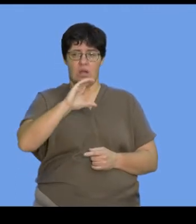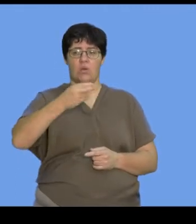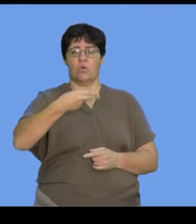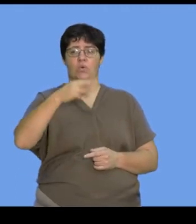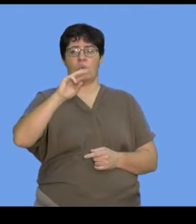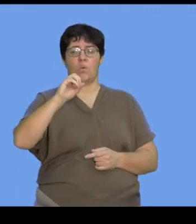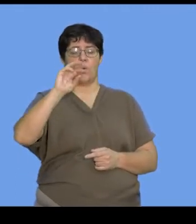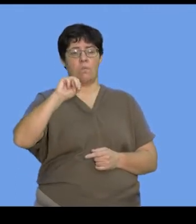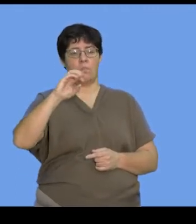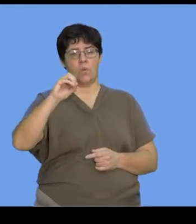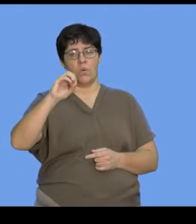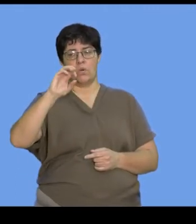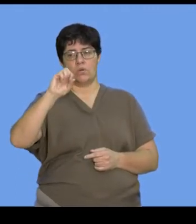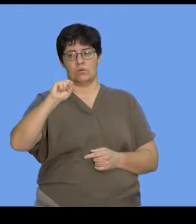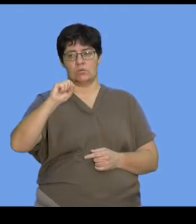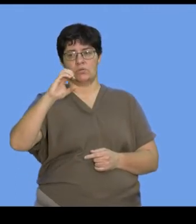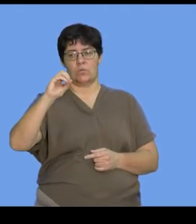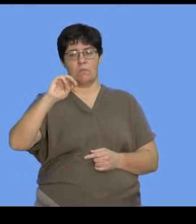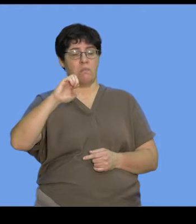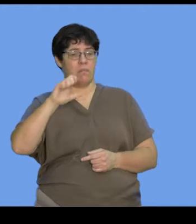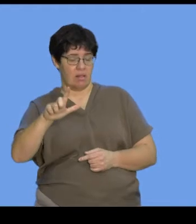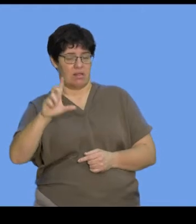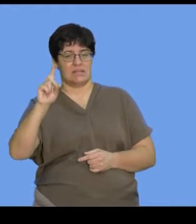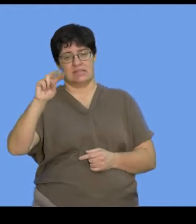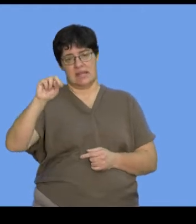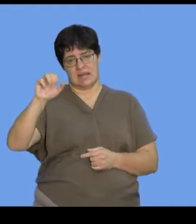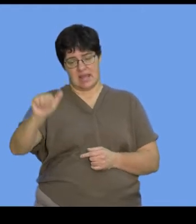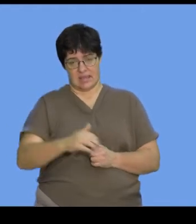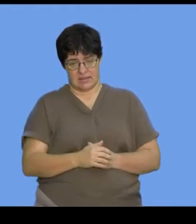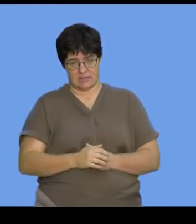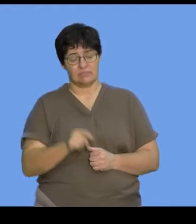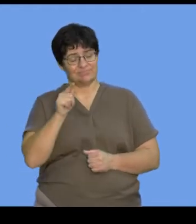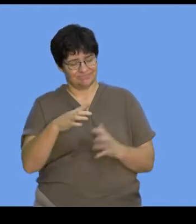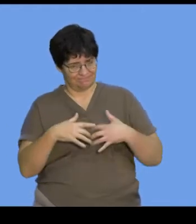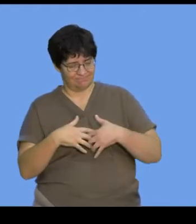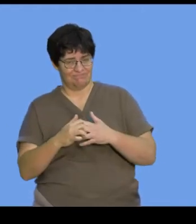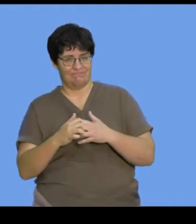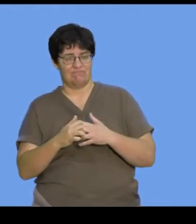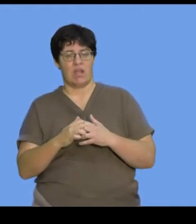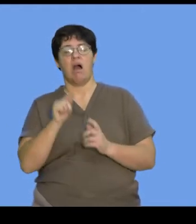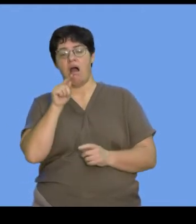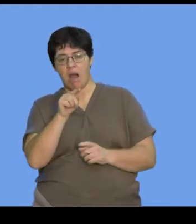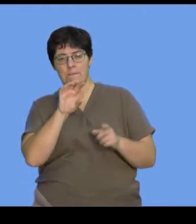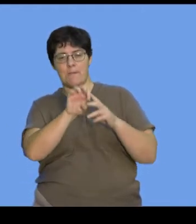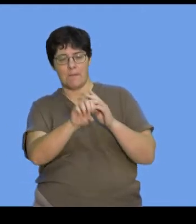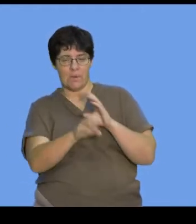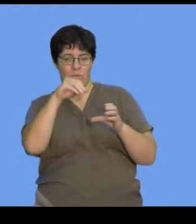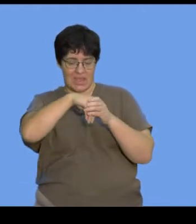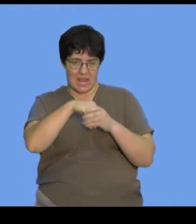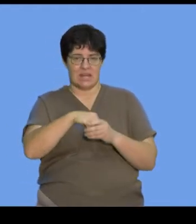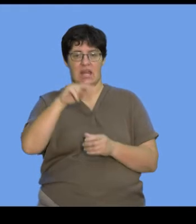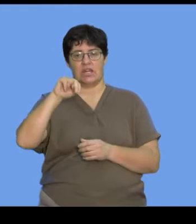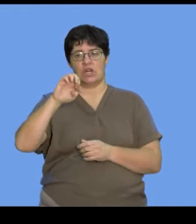And because it's in the nucleus, we say it's nuclear DNA or chromosomal DNA. These forms, those chromosomes that we see